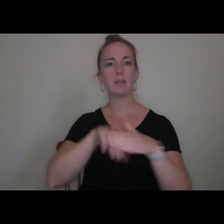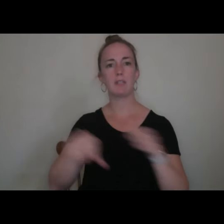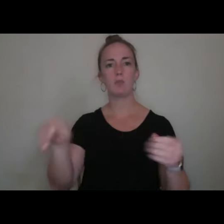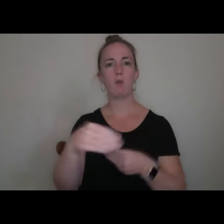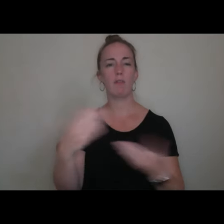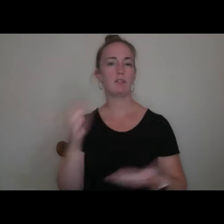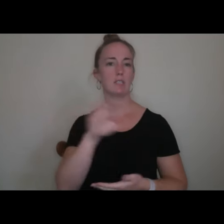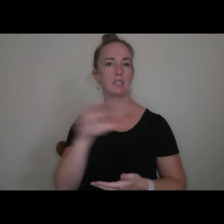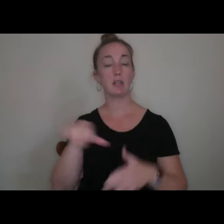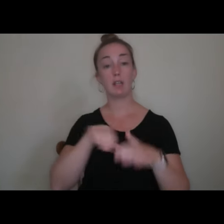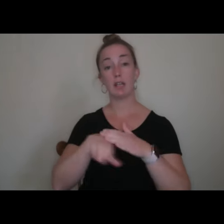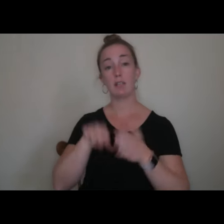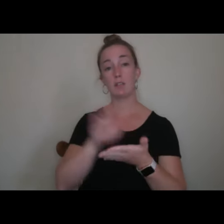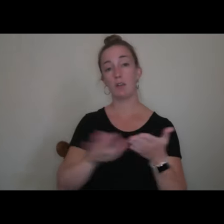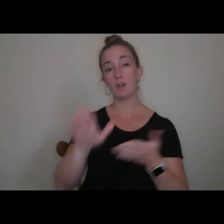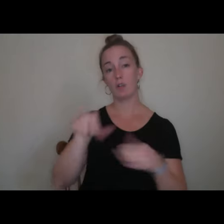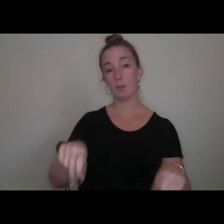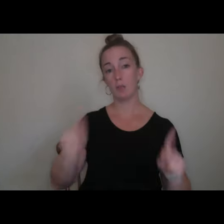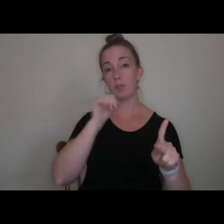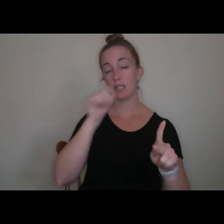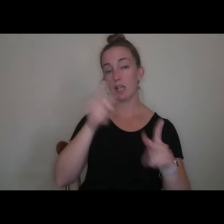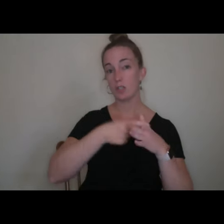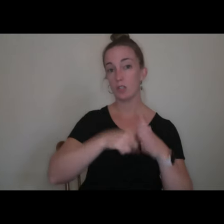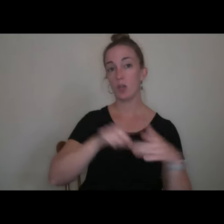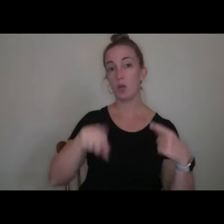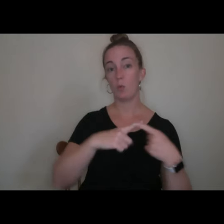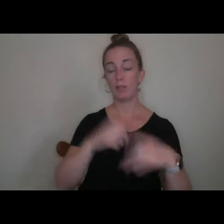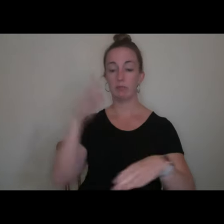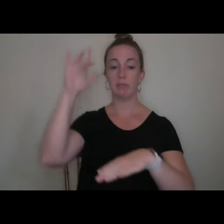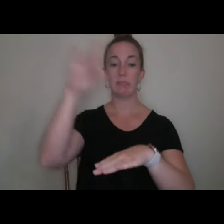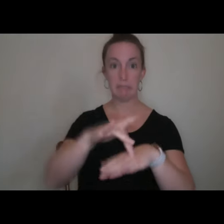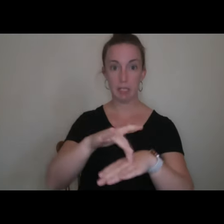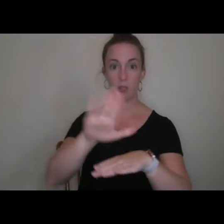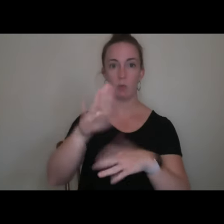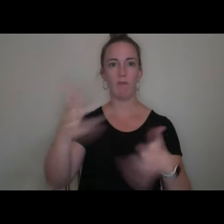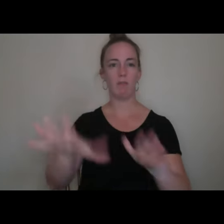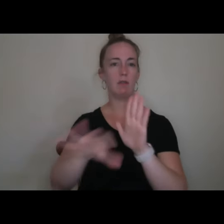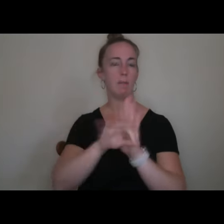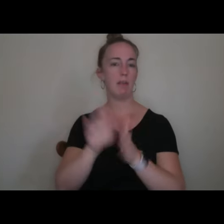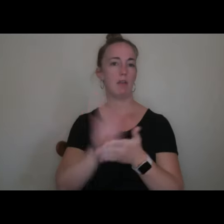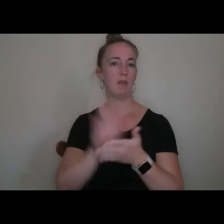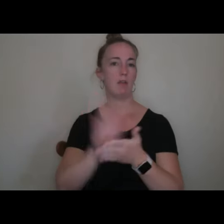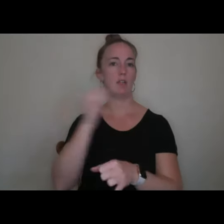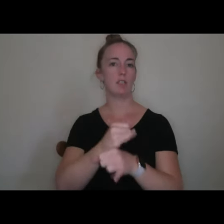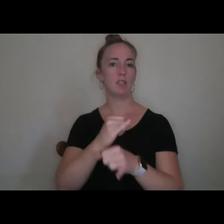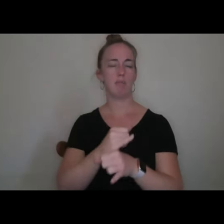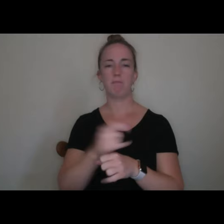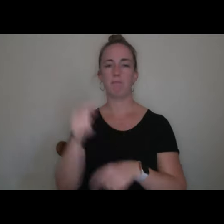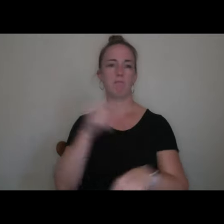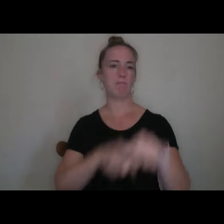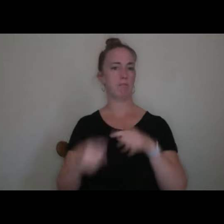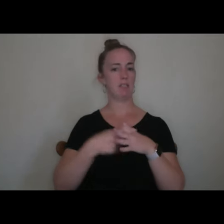Accessing college opportunities doesn't begin when you step foot on your college on your chosen college campus. It begins with the application process.